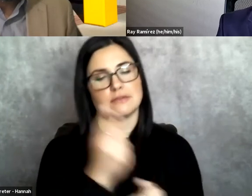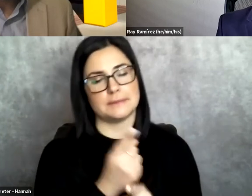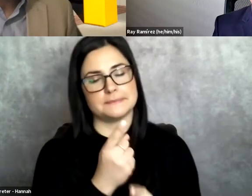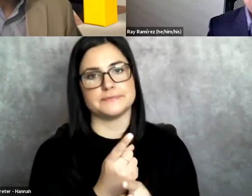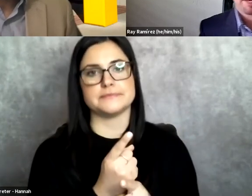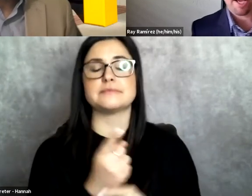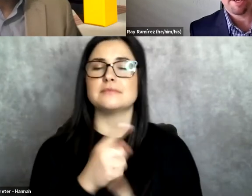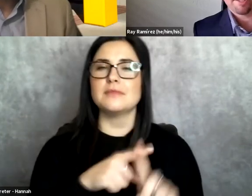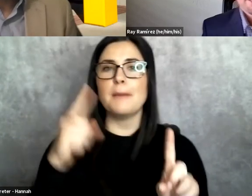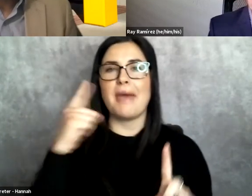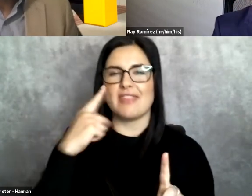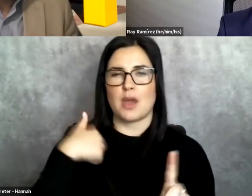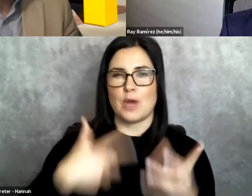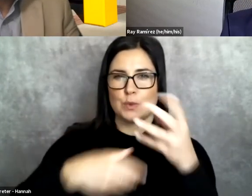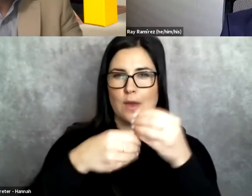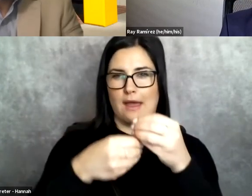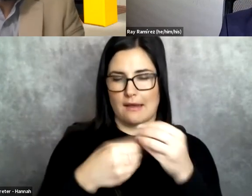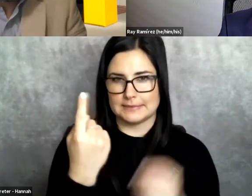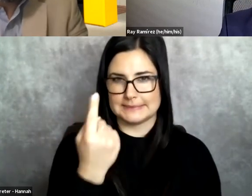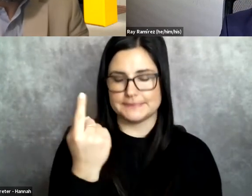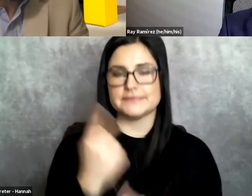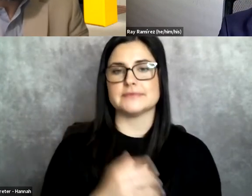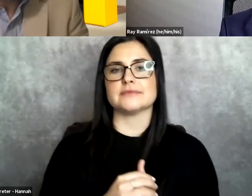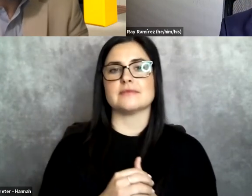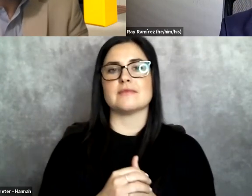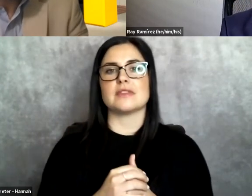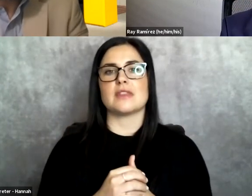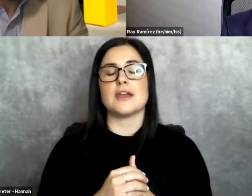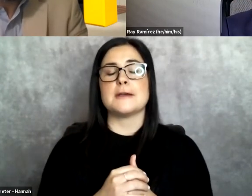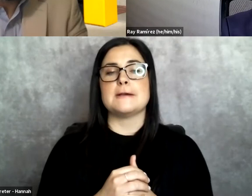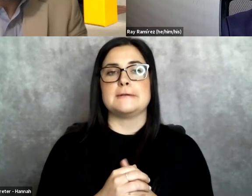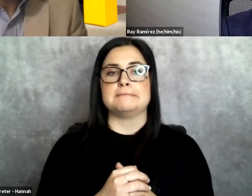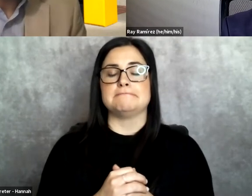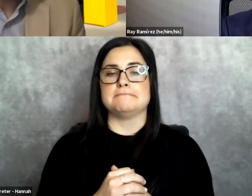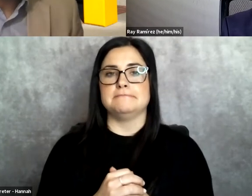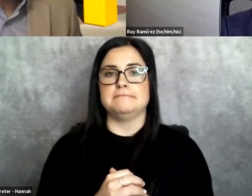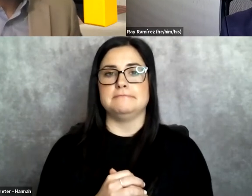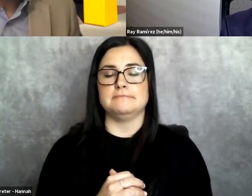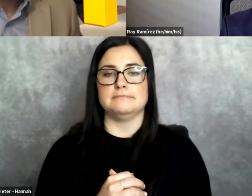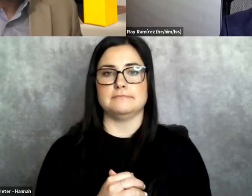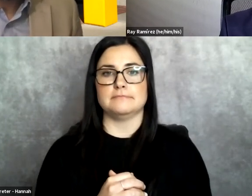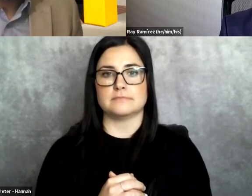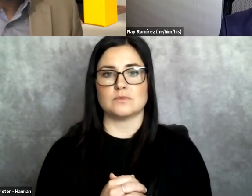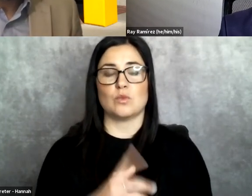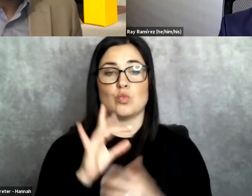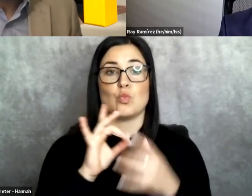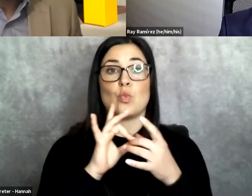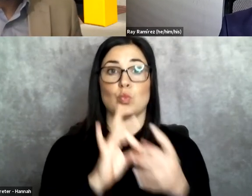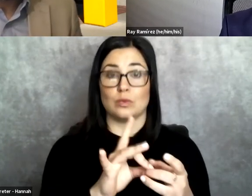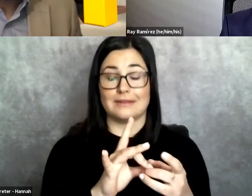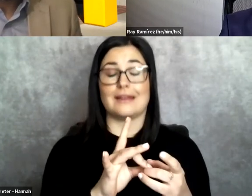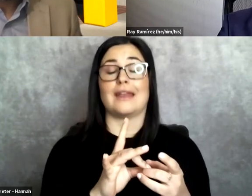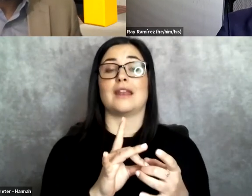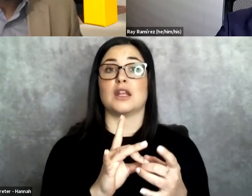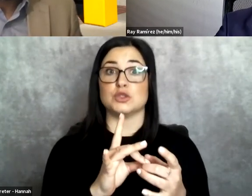But I think what I would add is that, you know, to contextualize, right, the systemic issue of mass incarceration